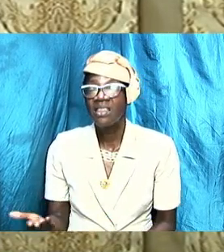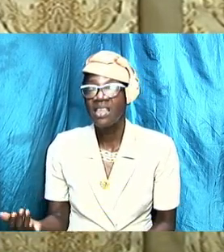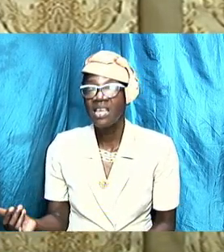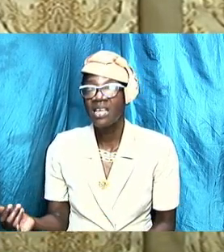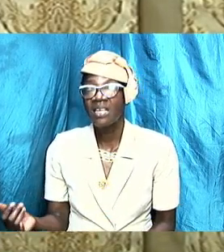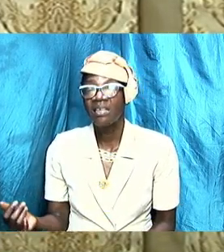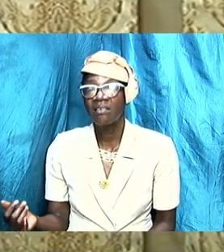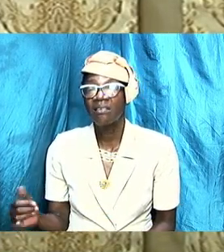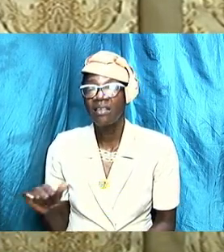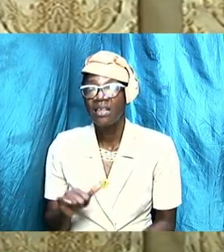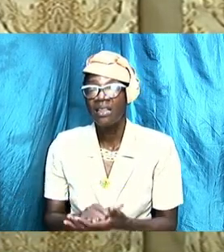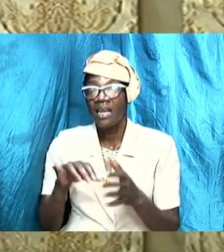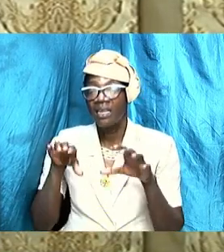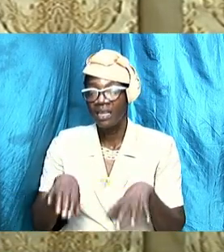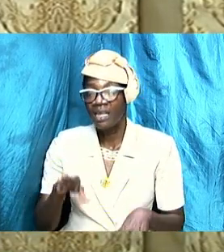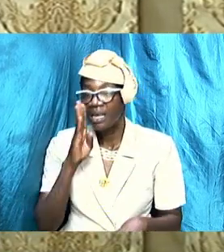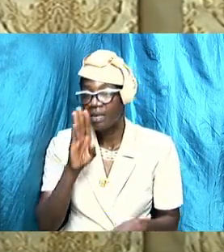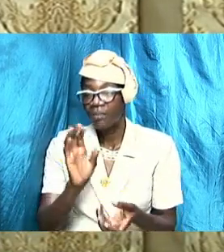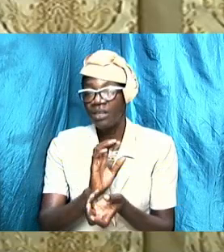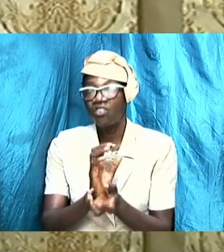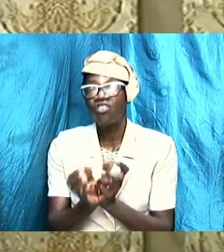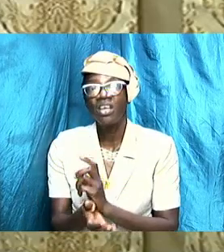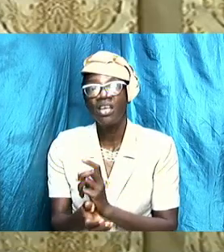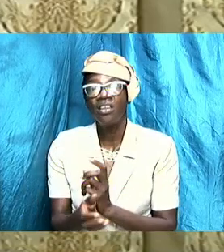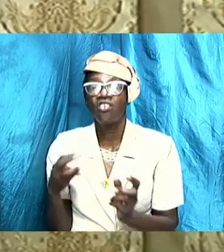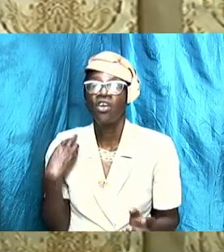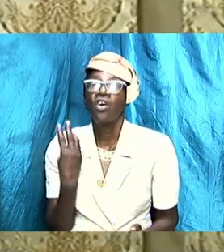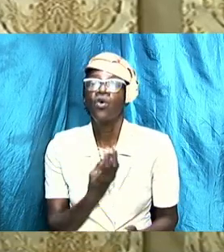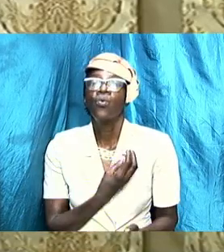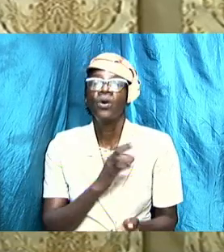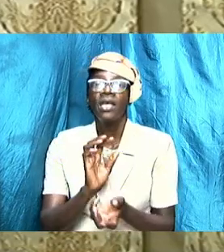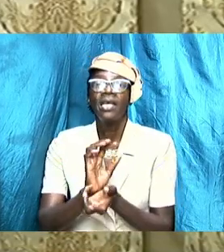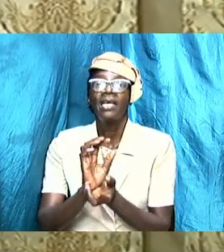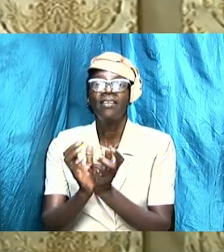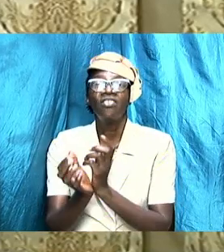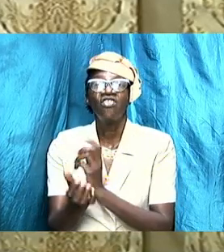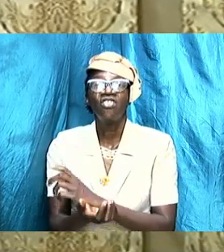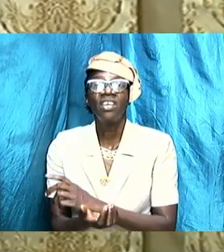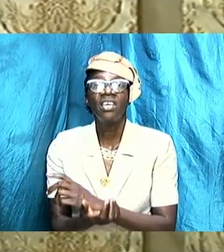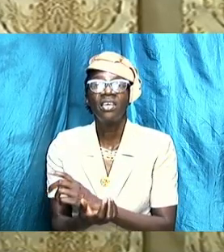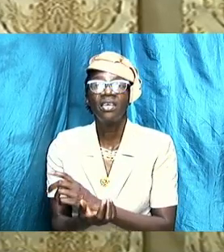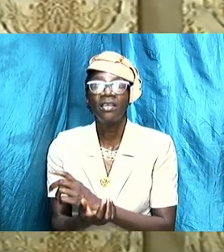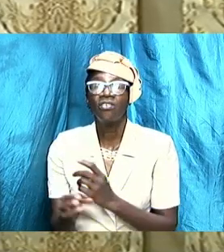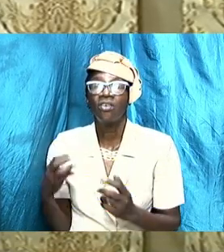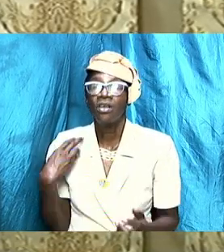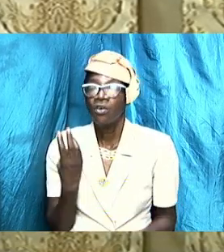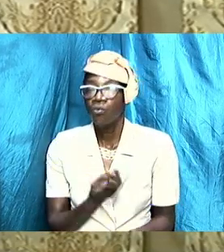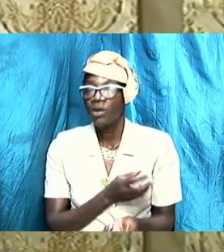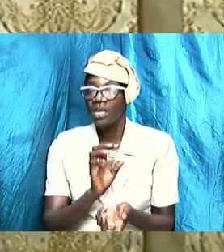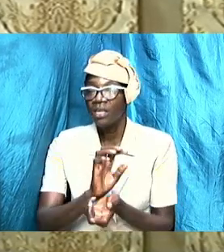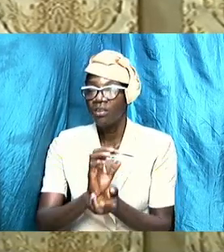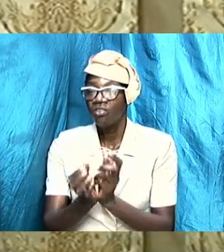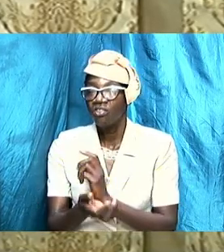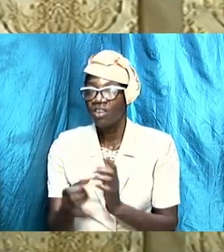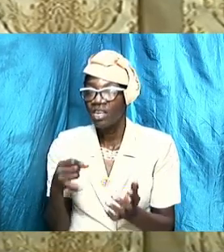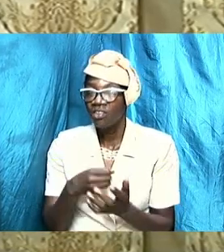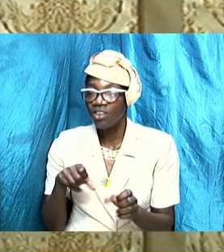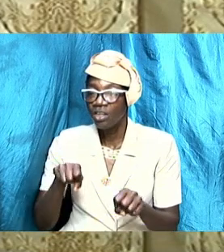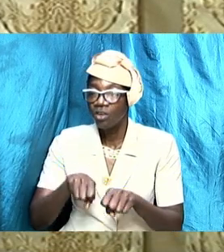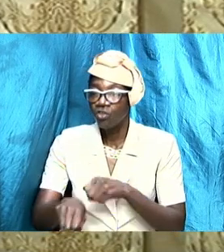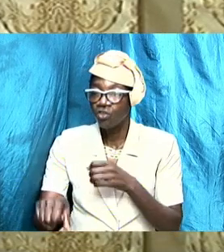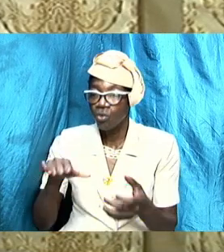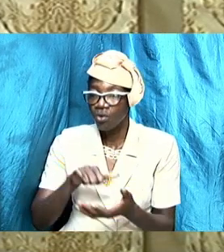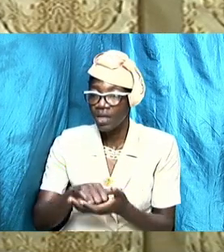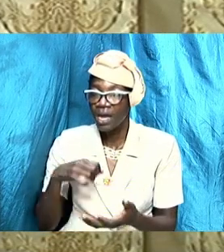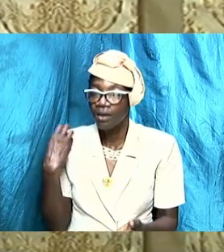can be changed we change we change it so that we